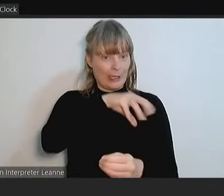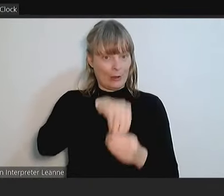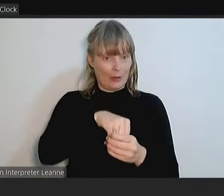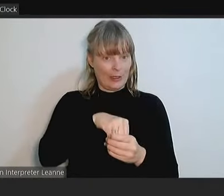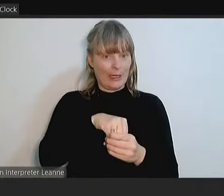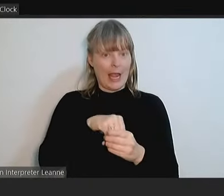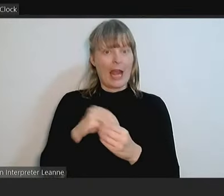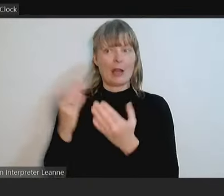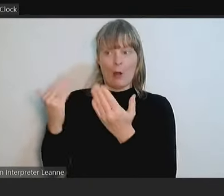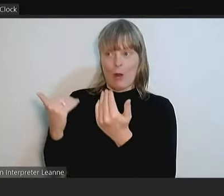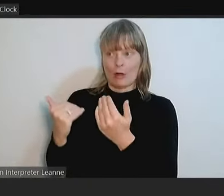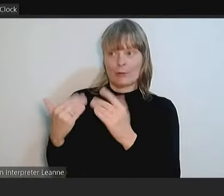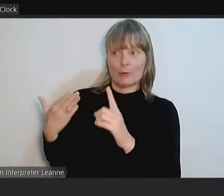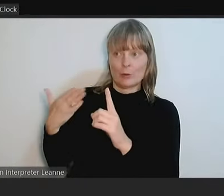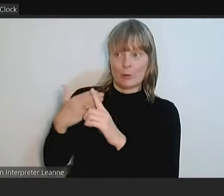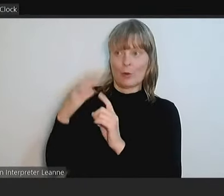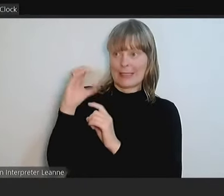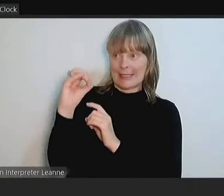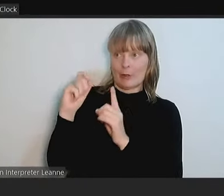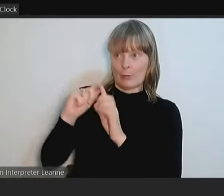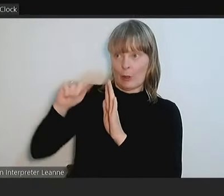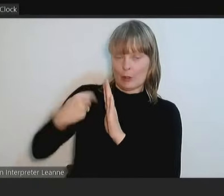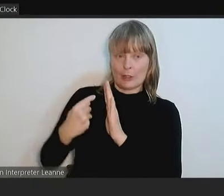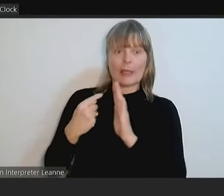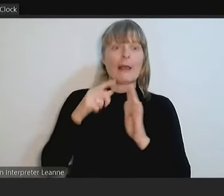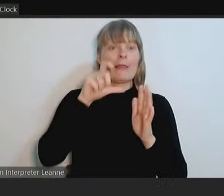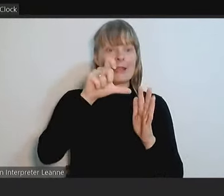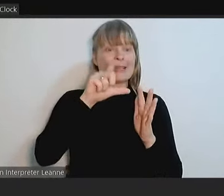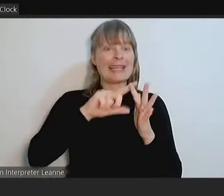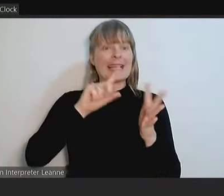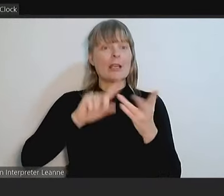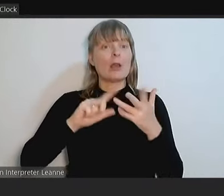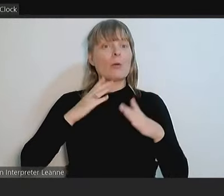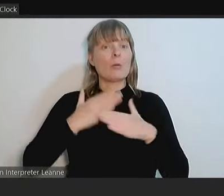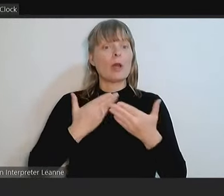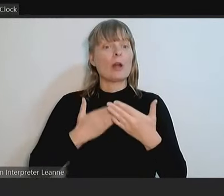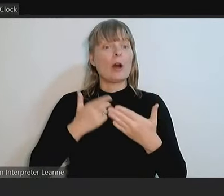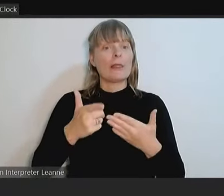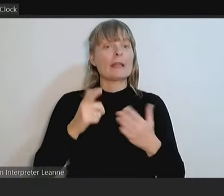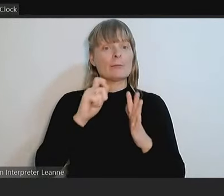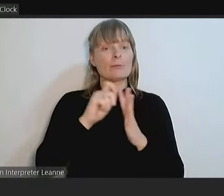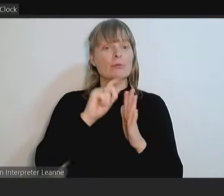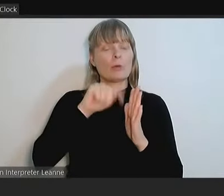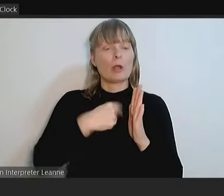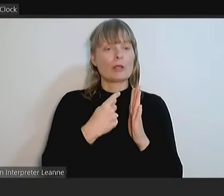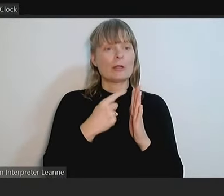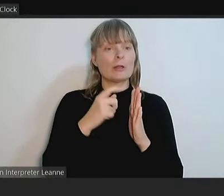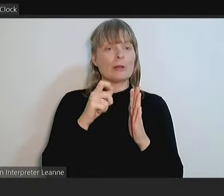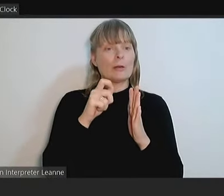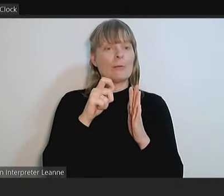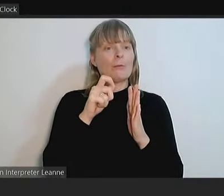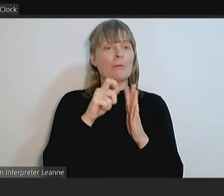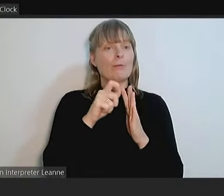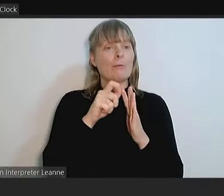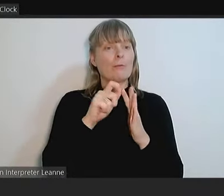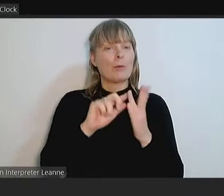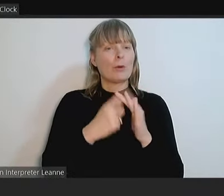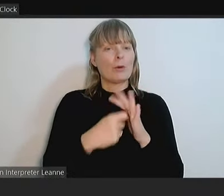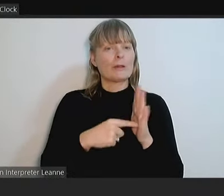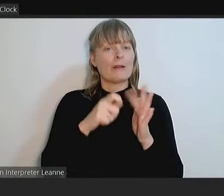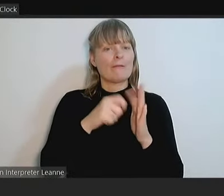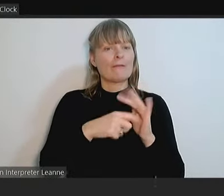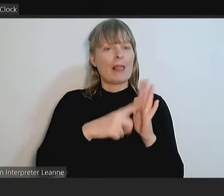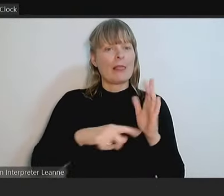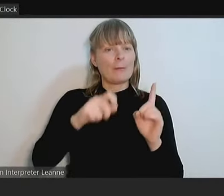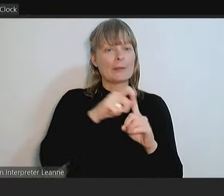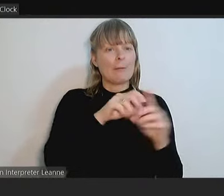Toward Zero project. I know that the CEO work on this project at Port Phillip and Councillor Lawrence's motion on this. The Northern Bull Acts and